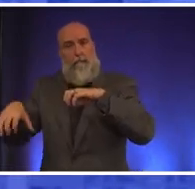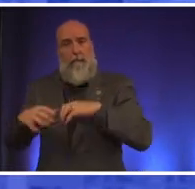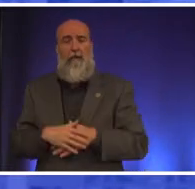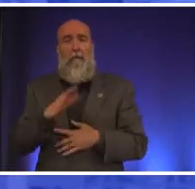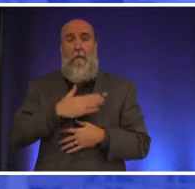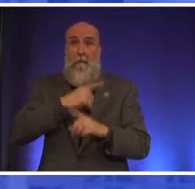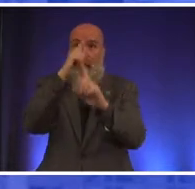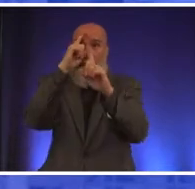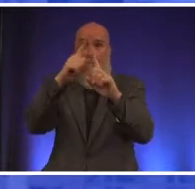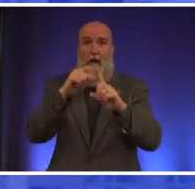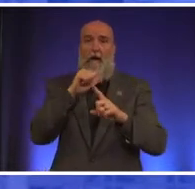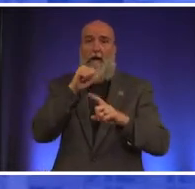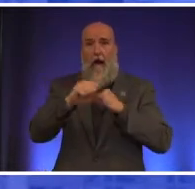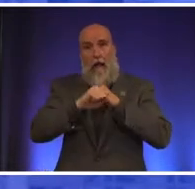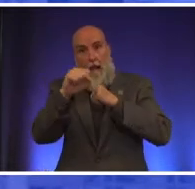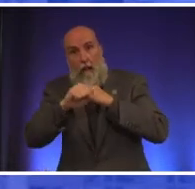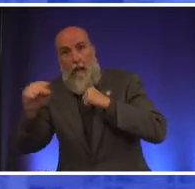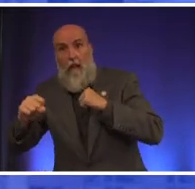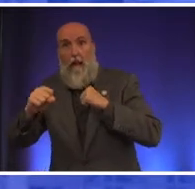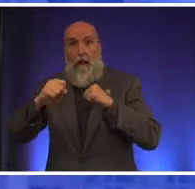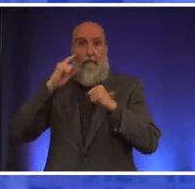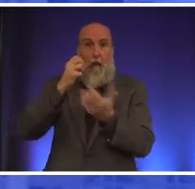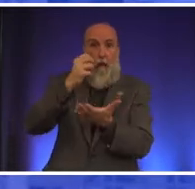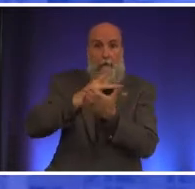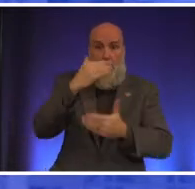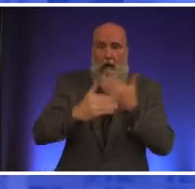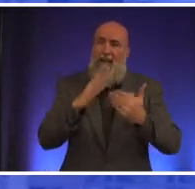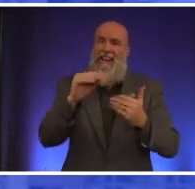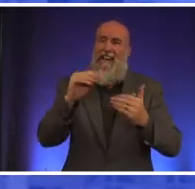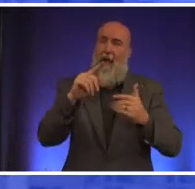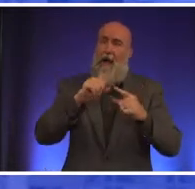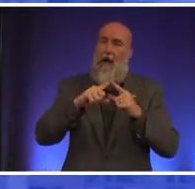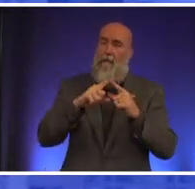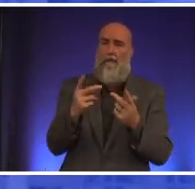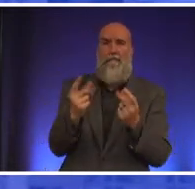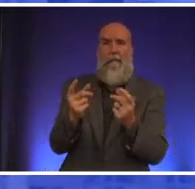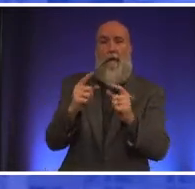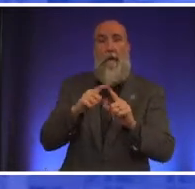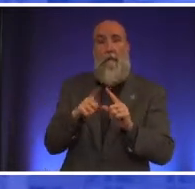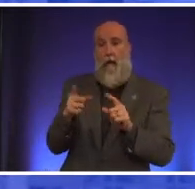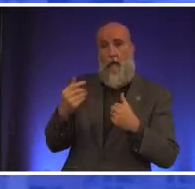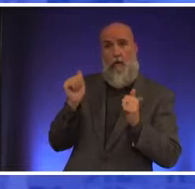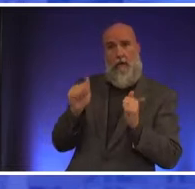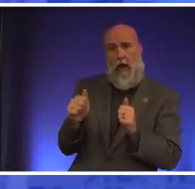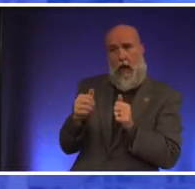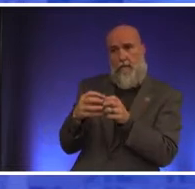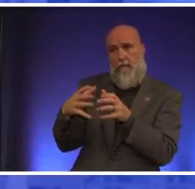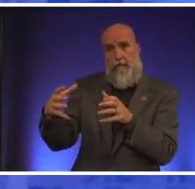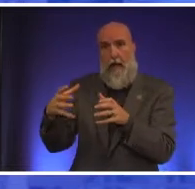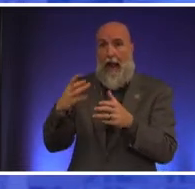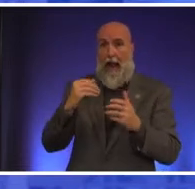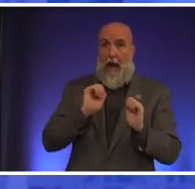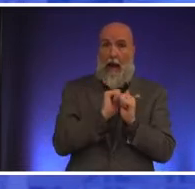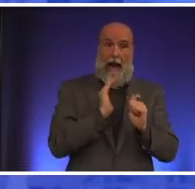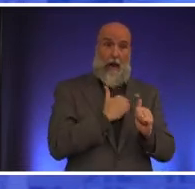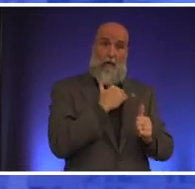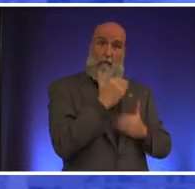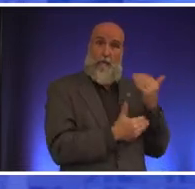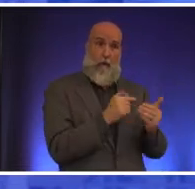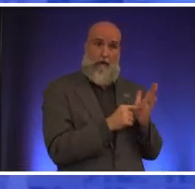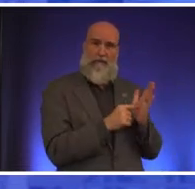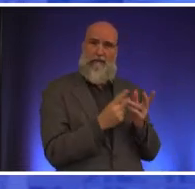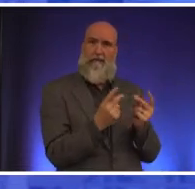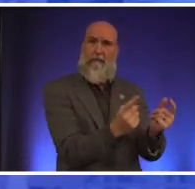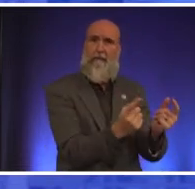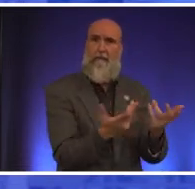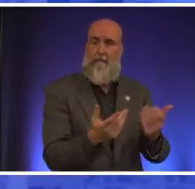take more months to finalize it but to to say you can age in place and here's here's a process and a way for you to do it uh that's